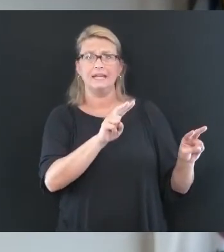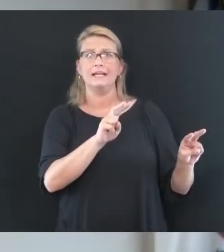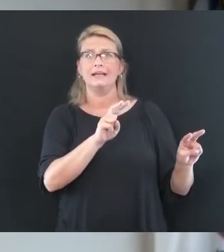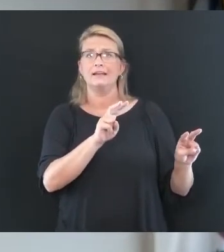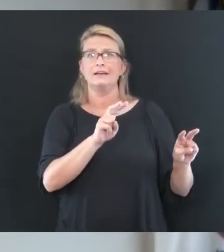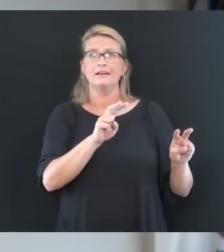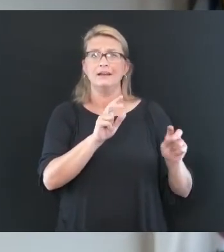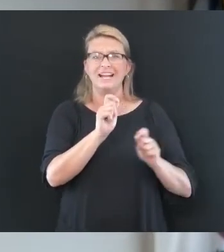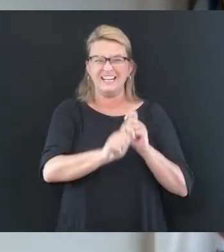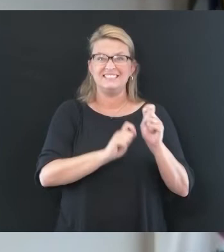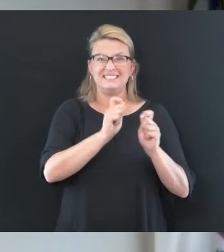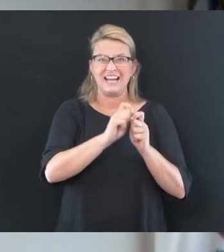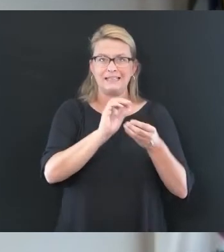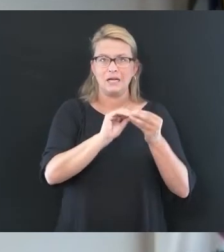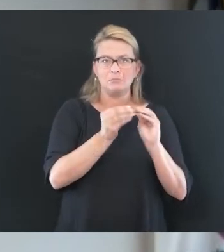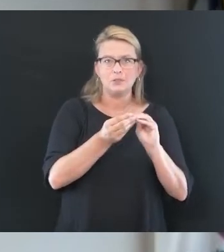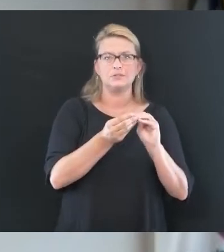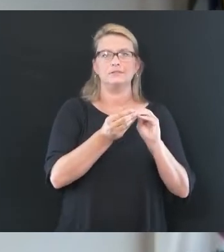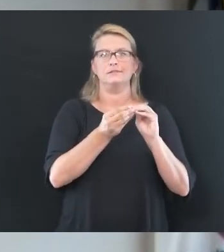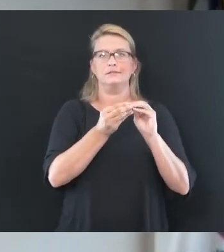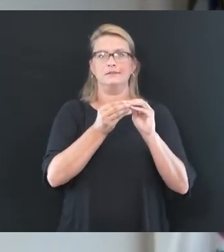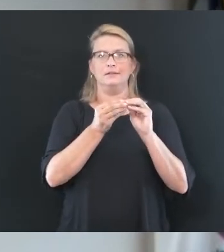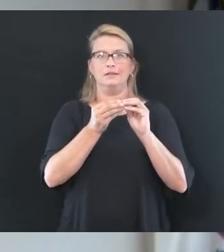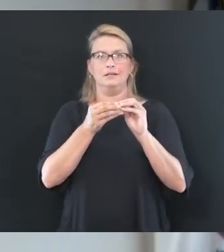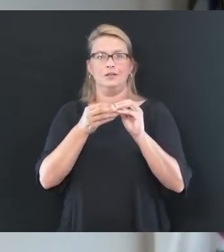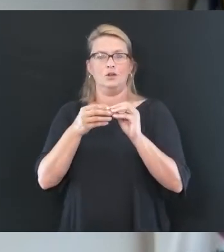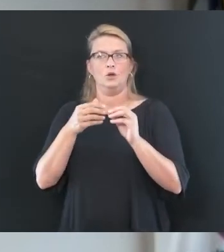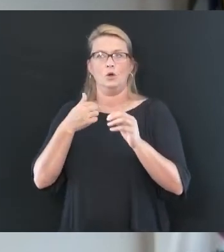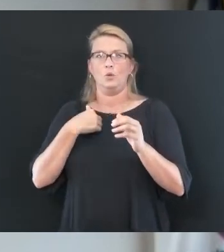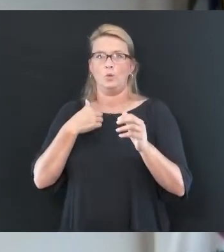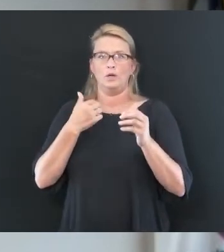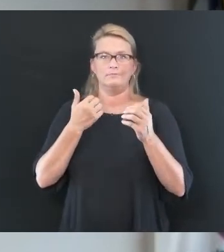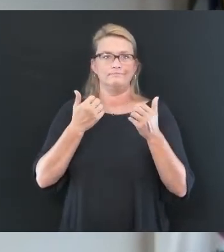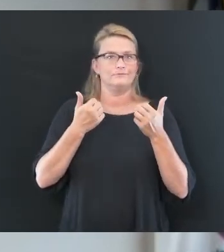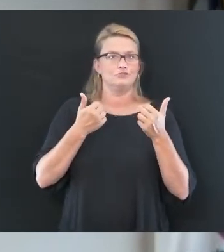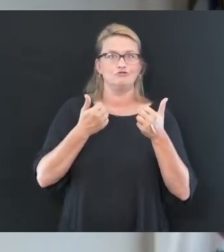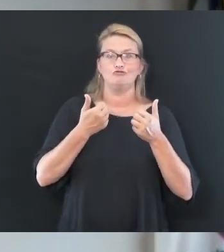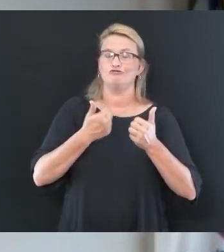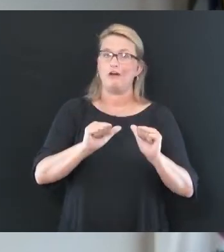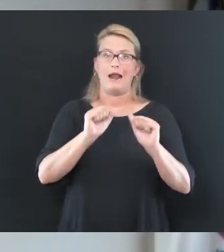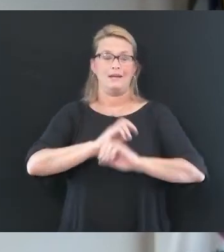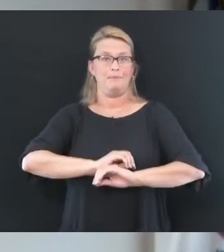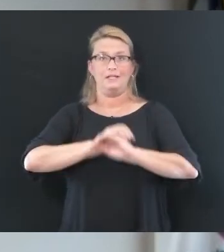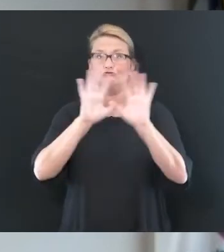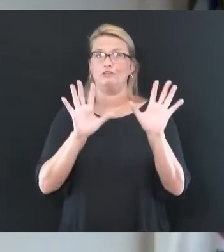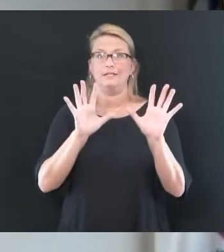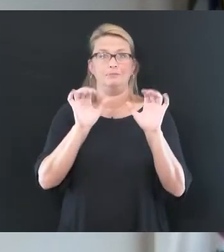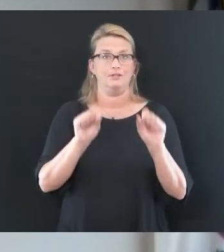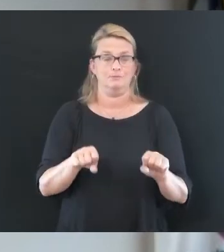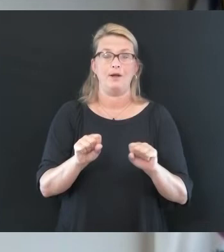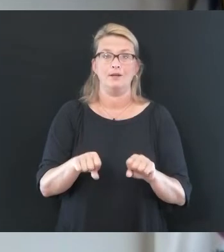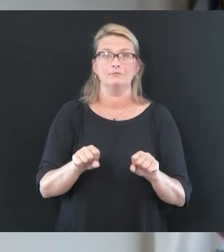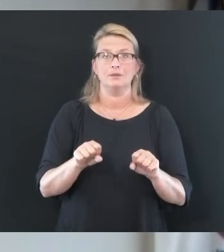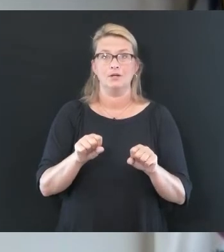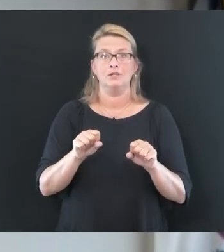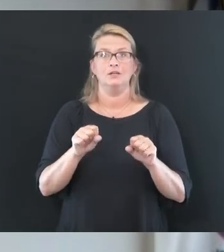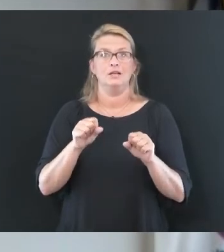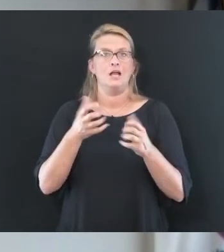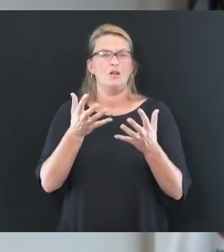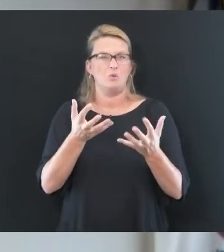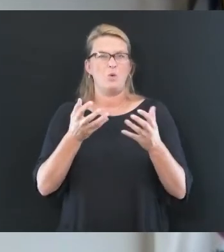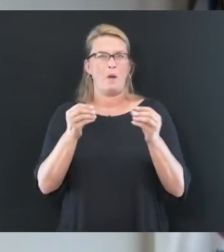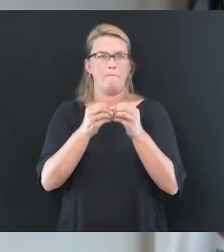exactly. To try to assist with that, we keep saying we're going to be transparent and we are. We're going to provide more of that